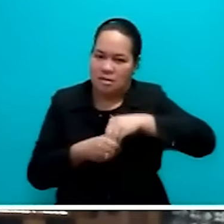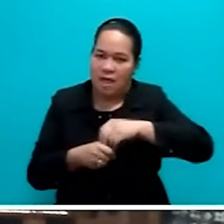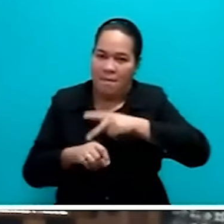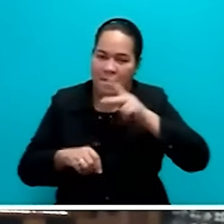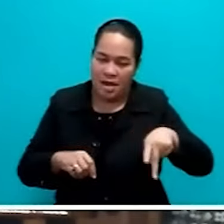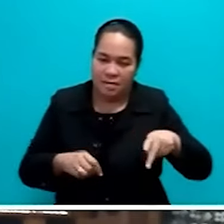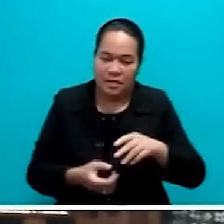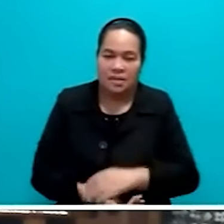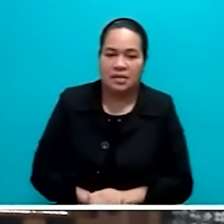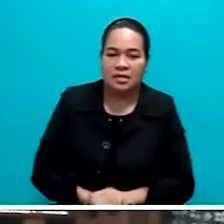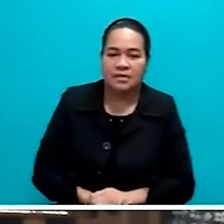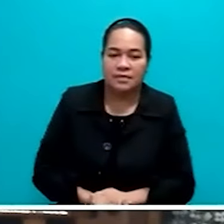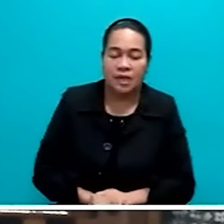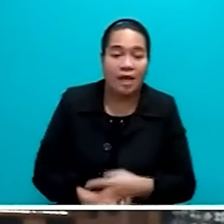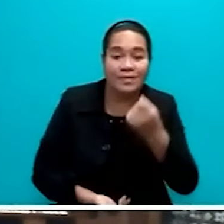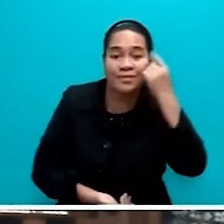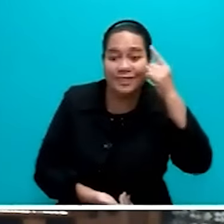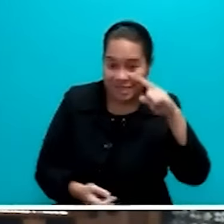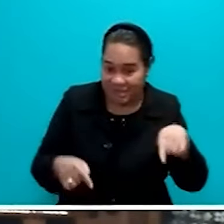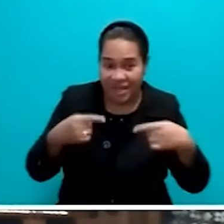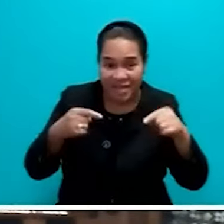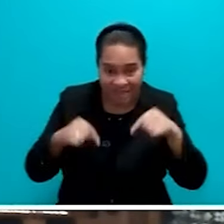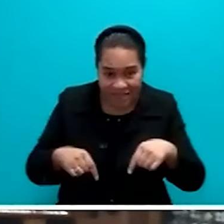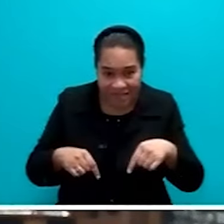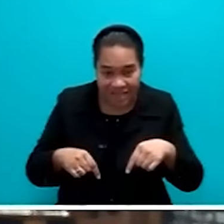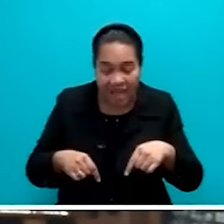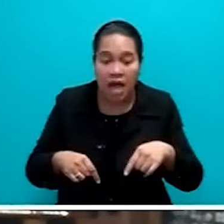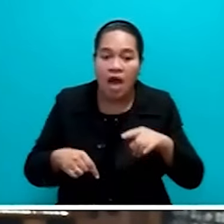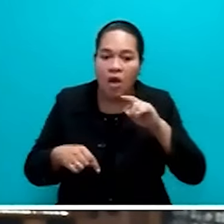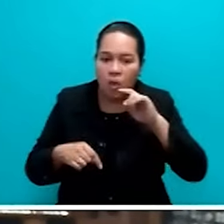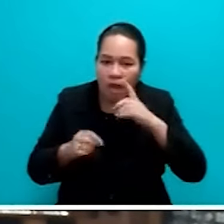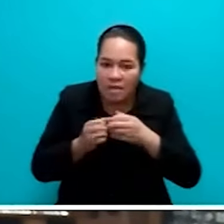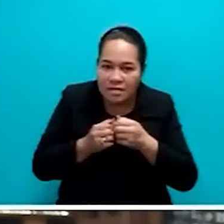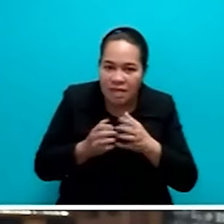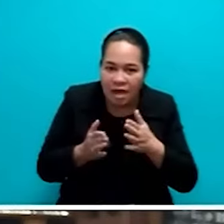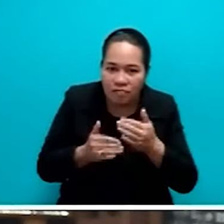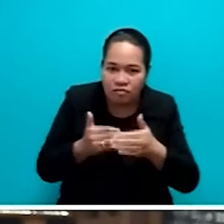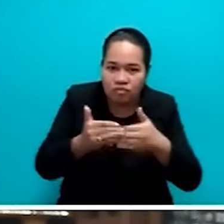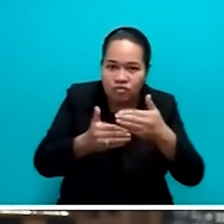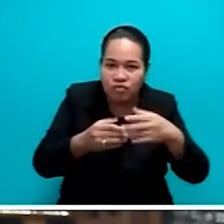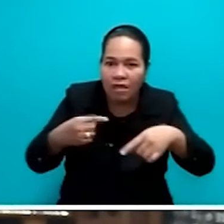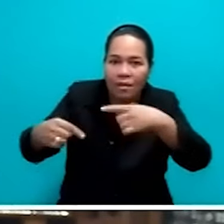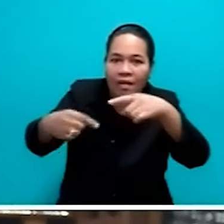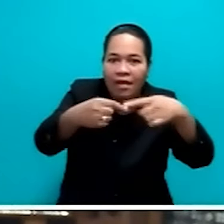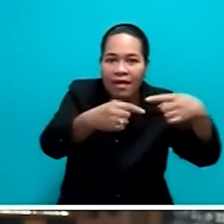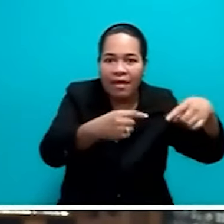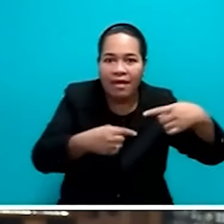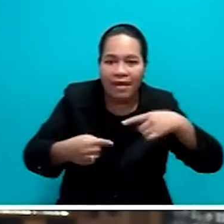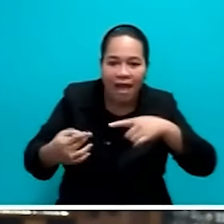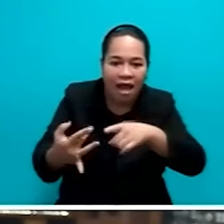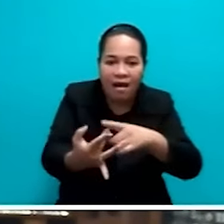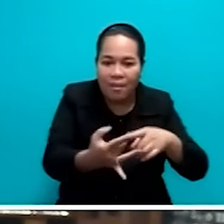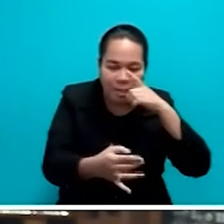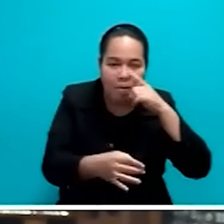also recognize that the standard debate in the Honourable House sets the tone of debate across the nation among the people